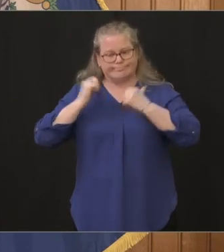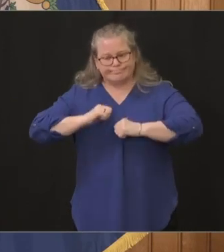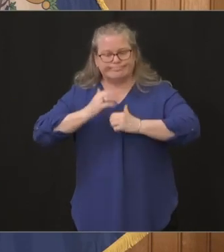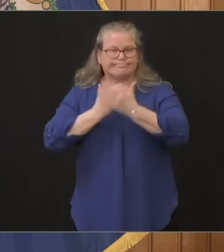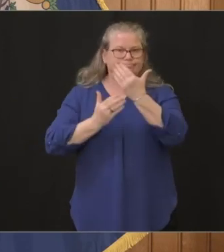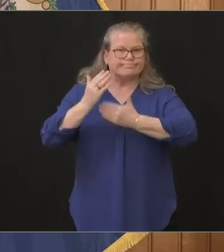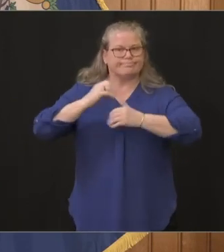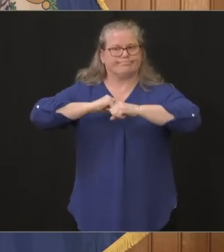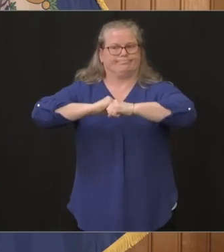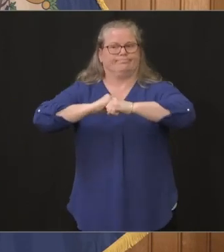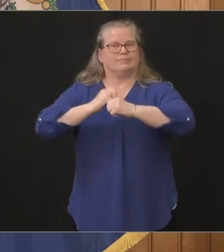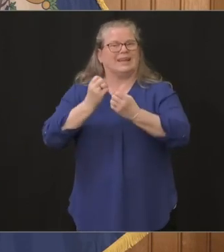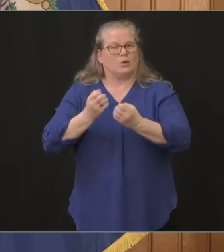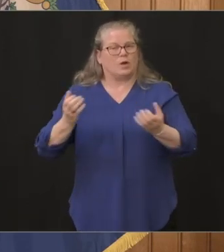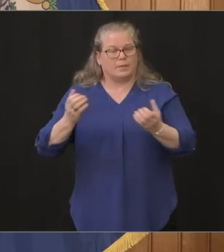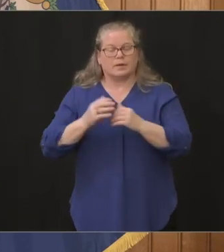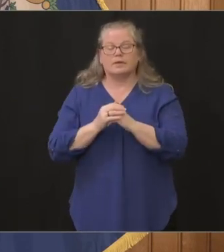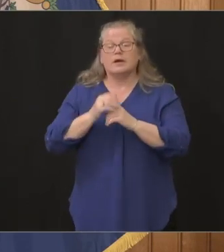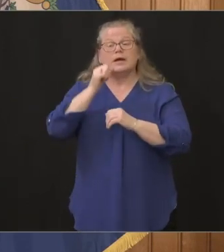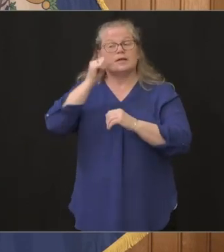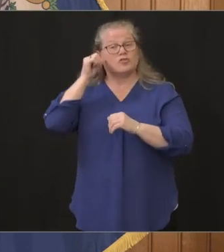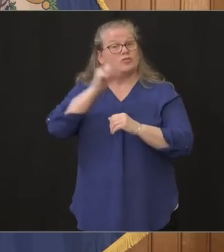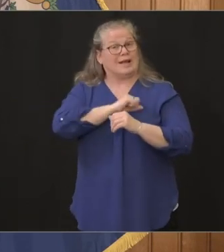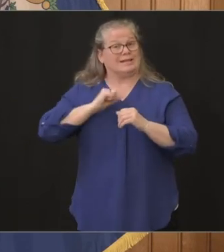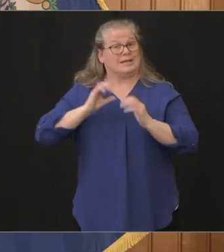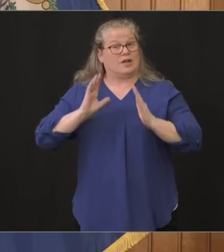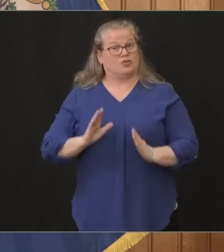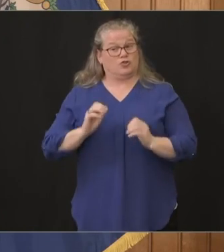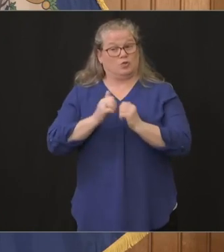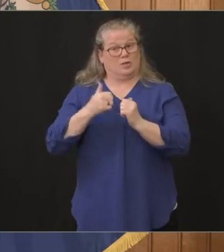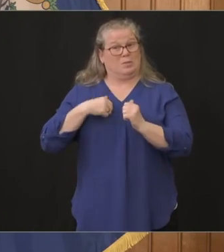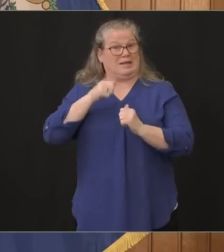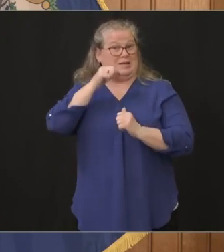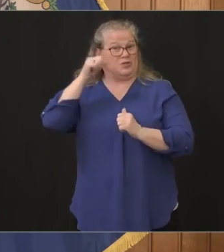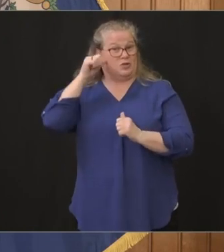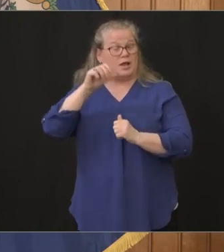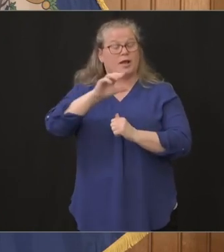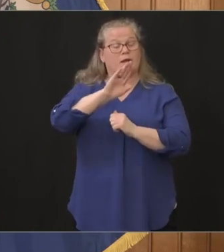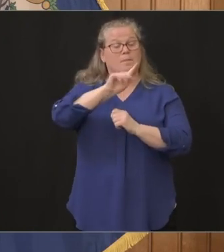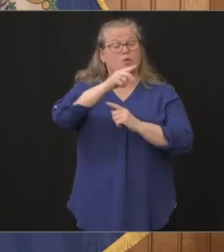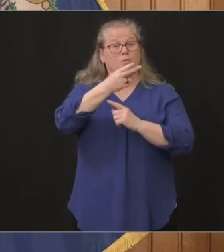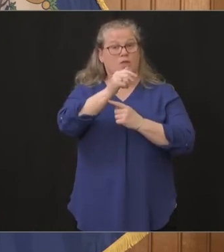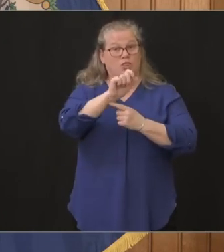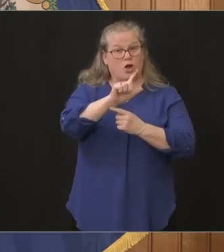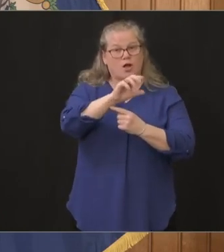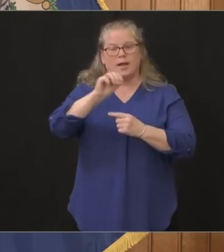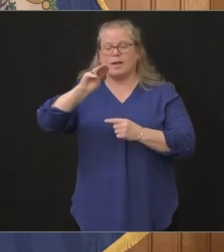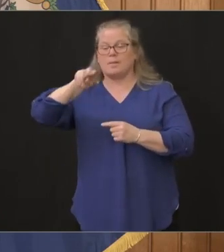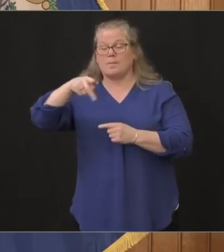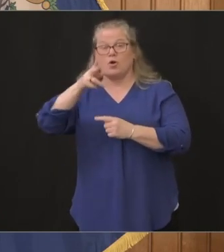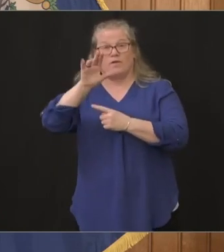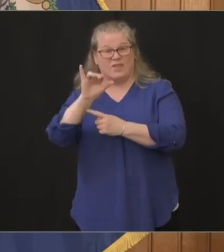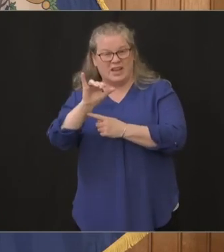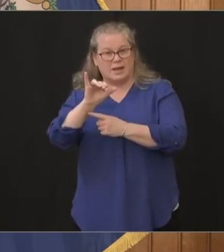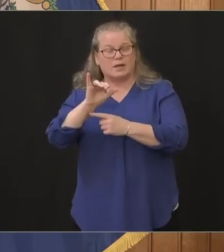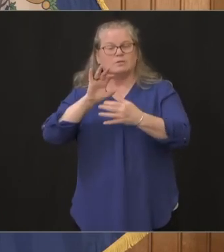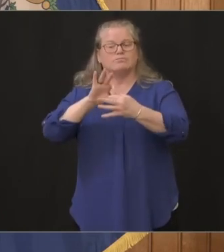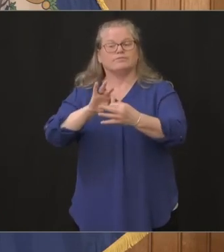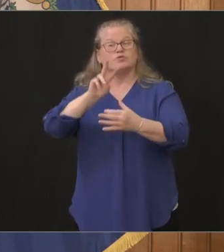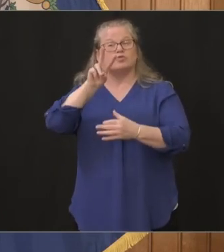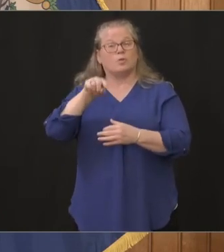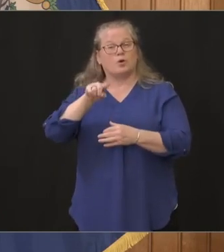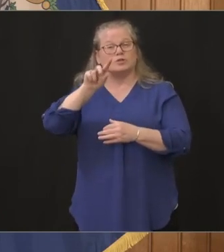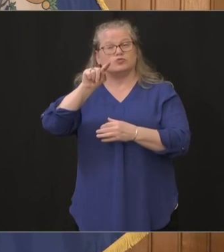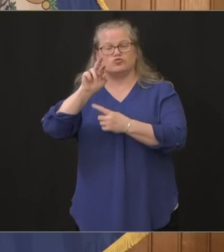senators yesterday senators of Blumenthal and Murphy in terms of the 2.2 trillion dollar bill that came through the Senate it just